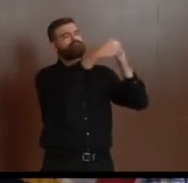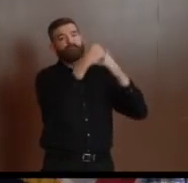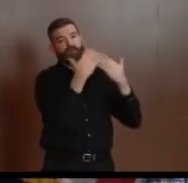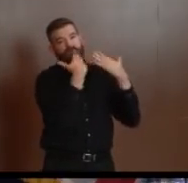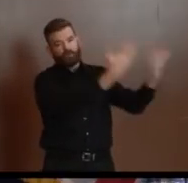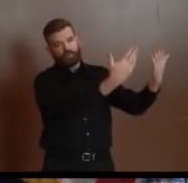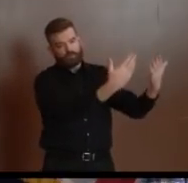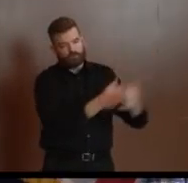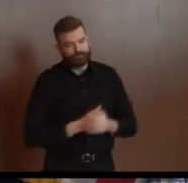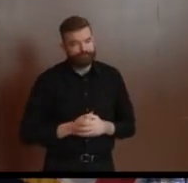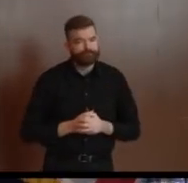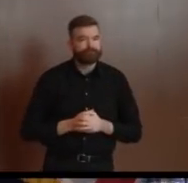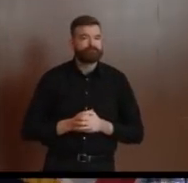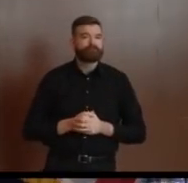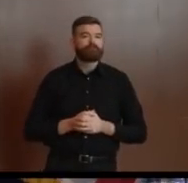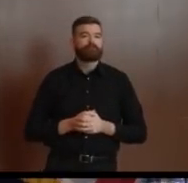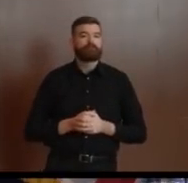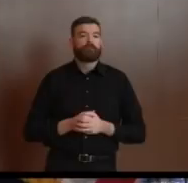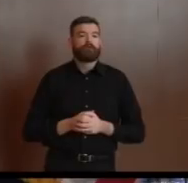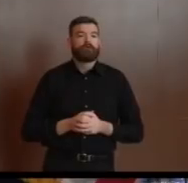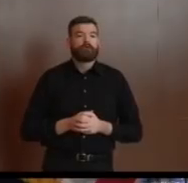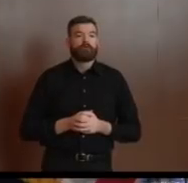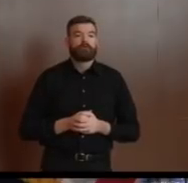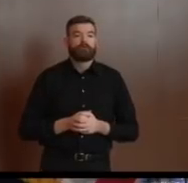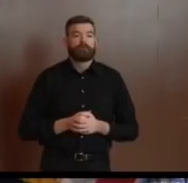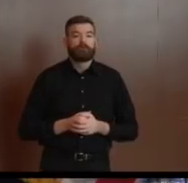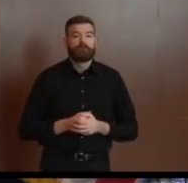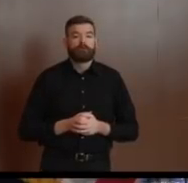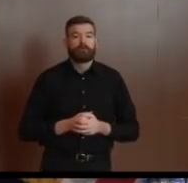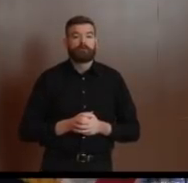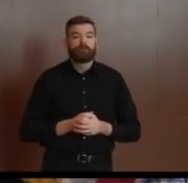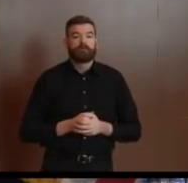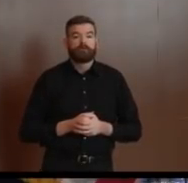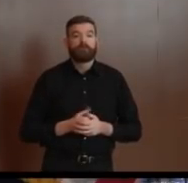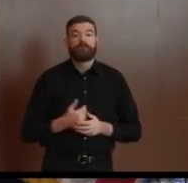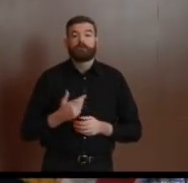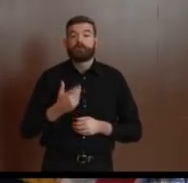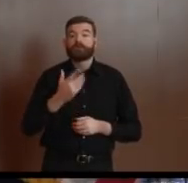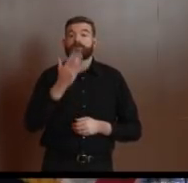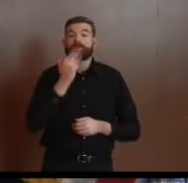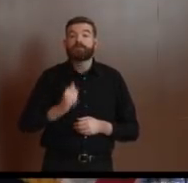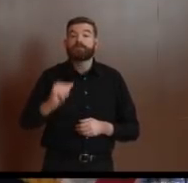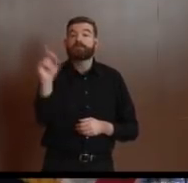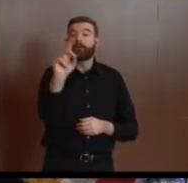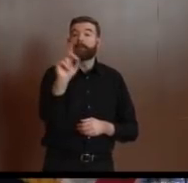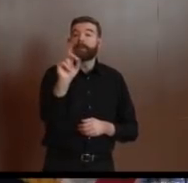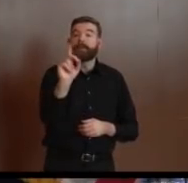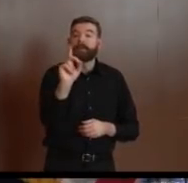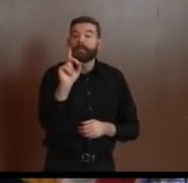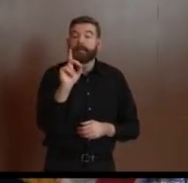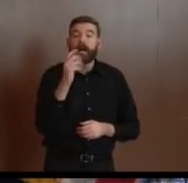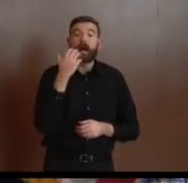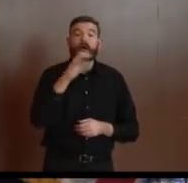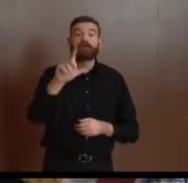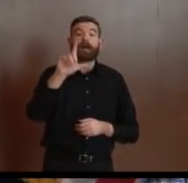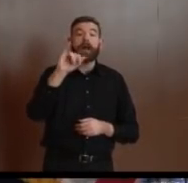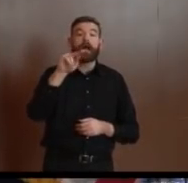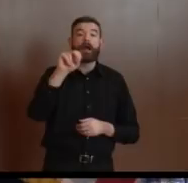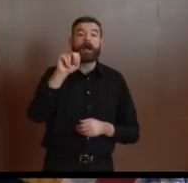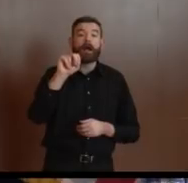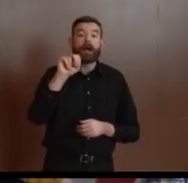individuals living with all types of diabetes to receive a free backup emergency kit. Anyone